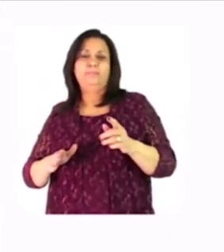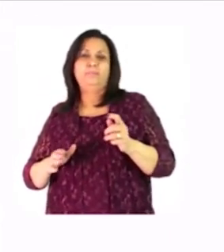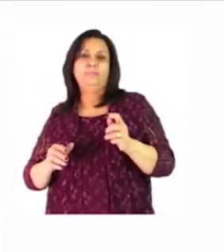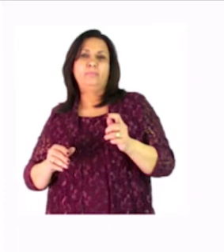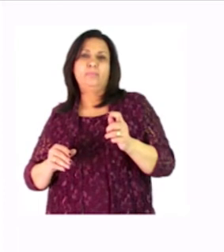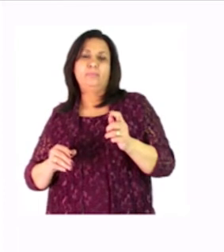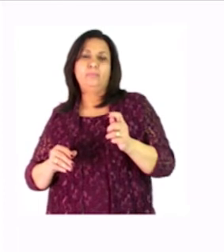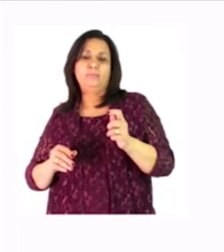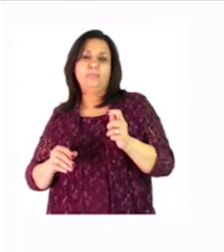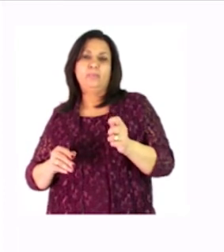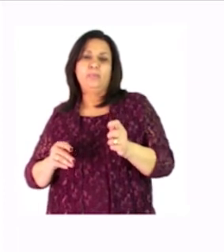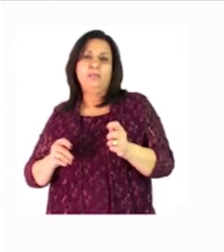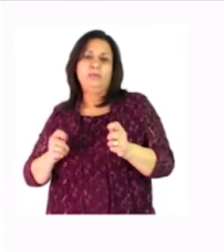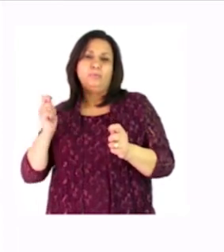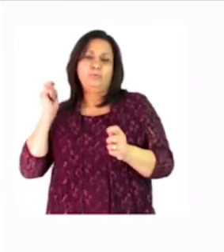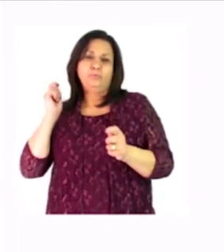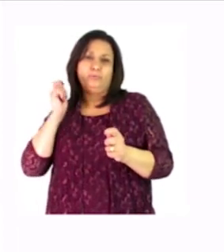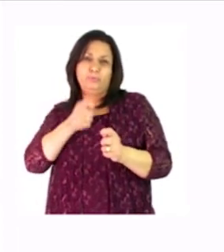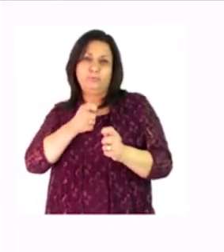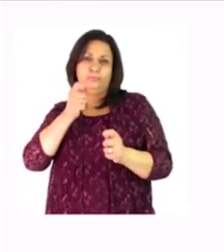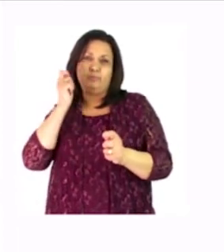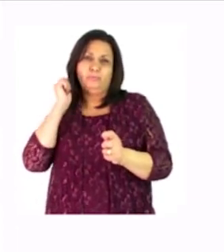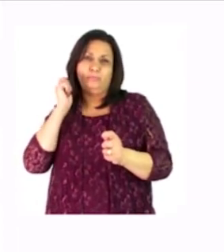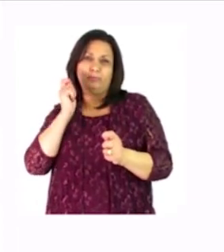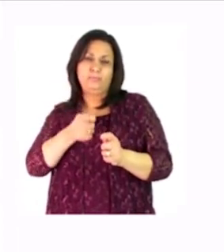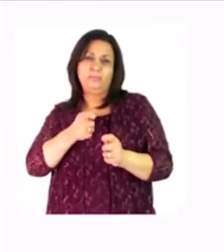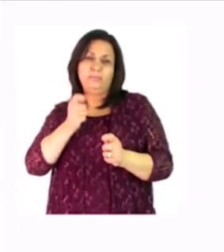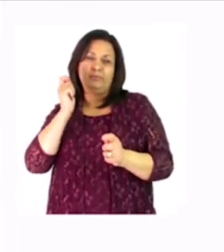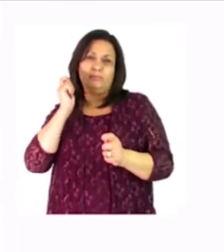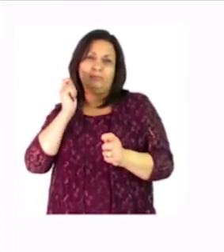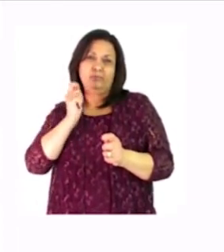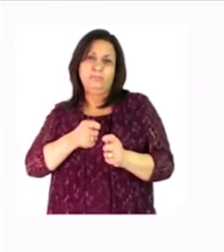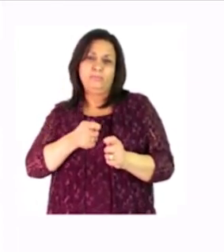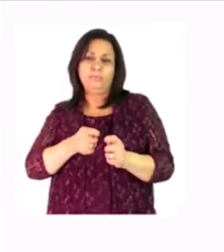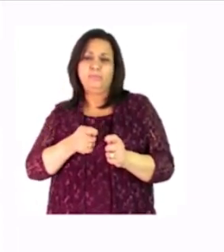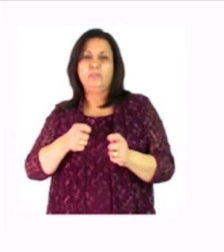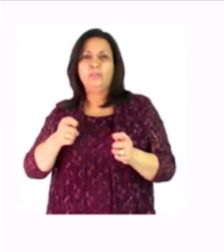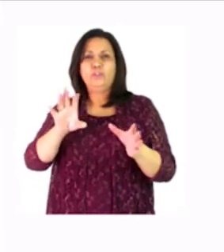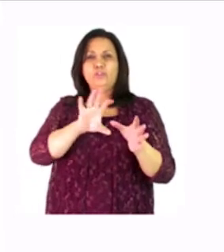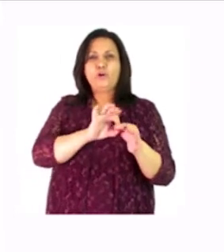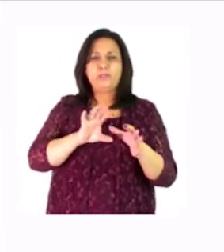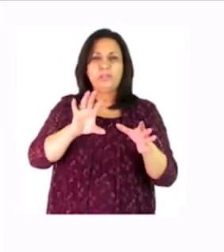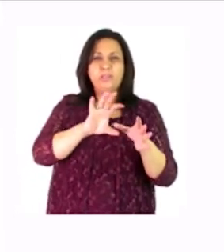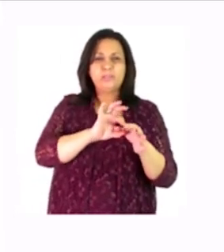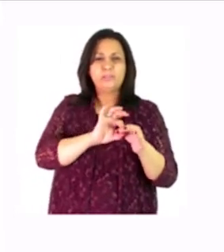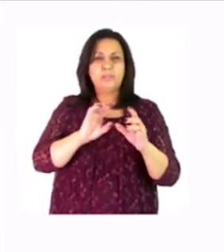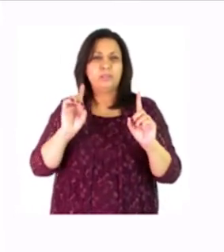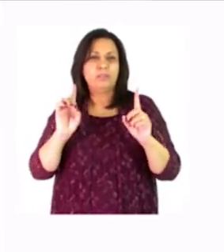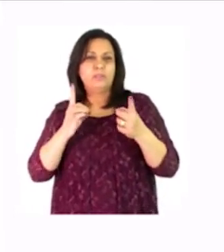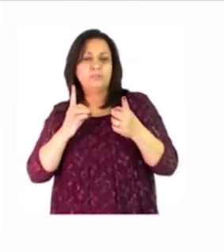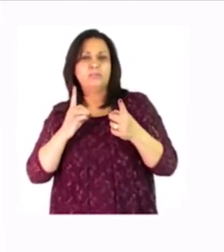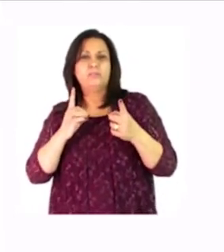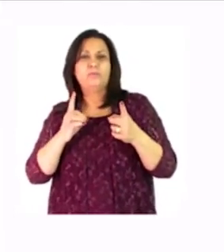to put your things together join the planks for you to be able to come up with your